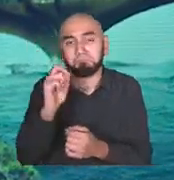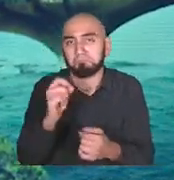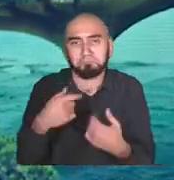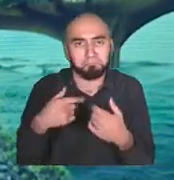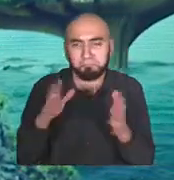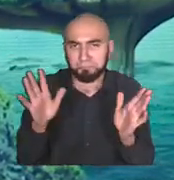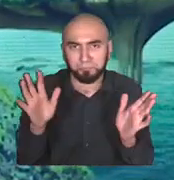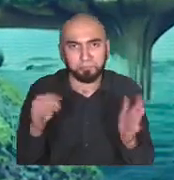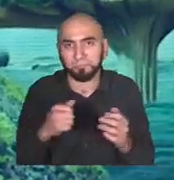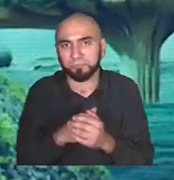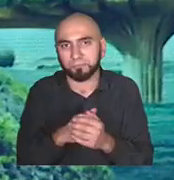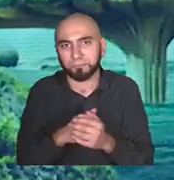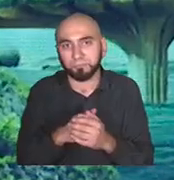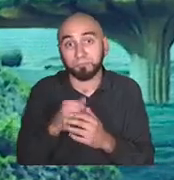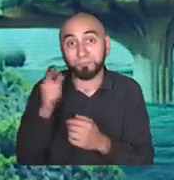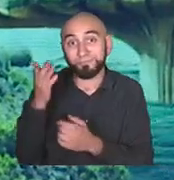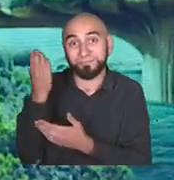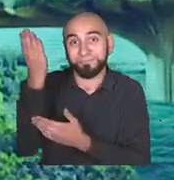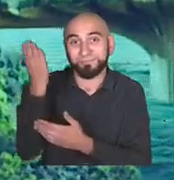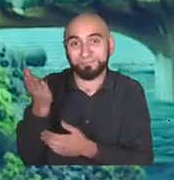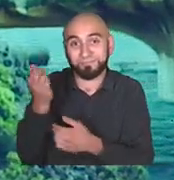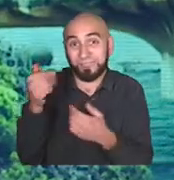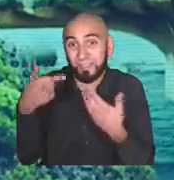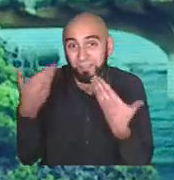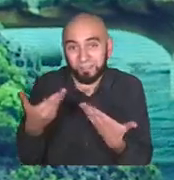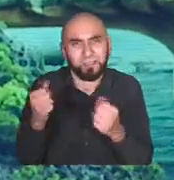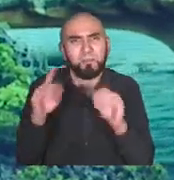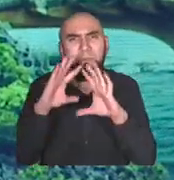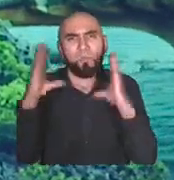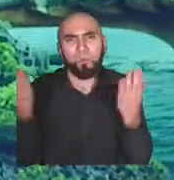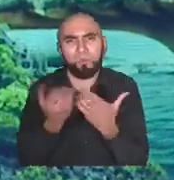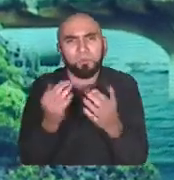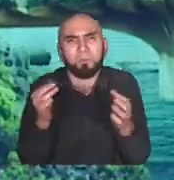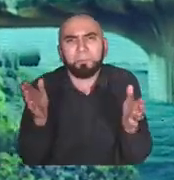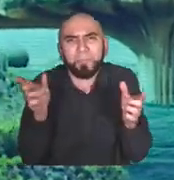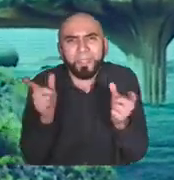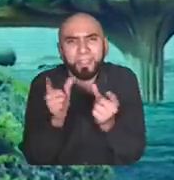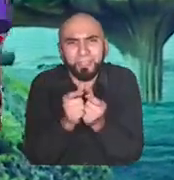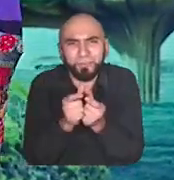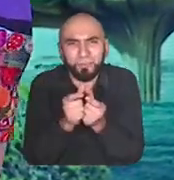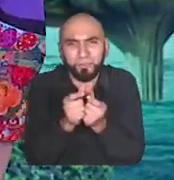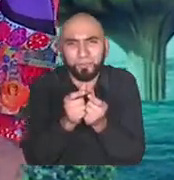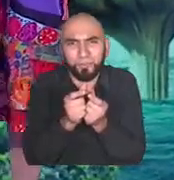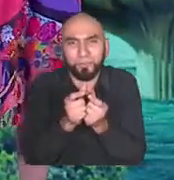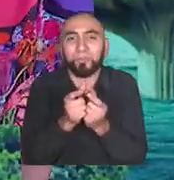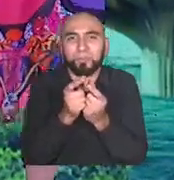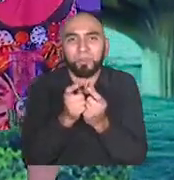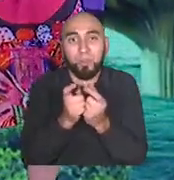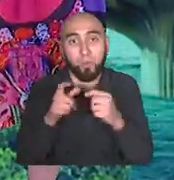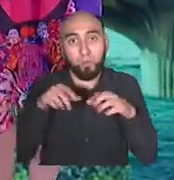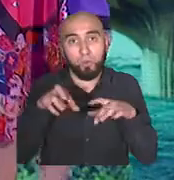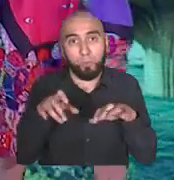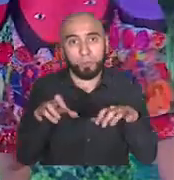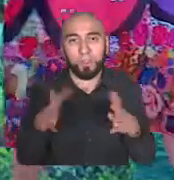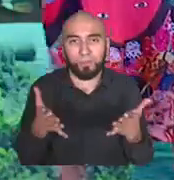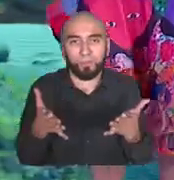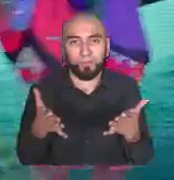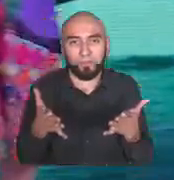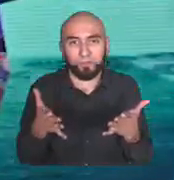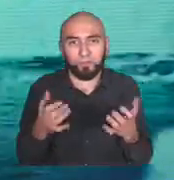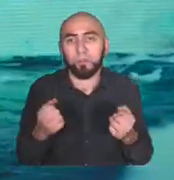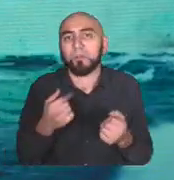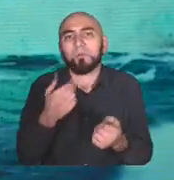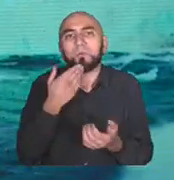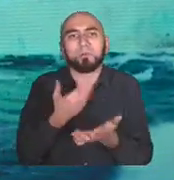This is a small world. This is the idea of the desktop computer. When we were in the desktop era, you could sit